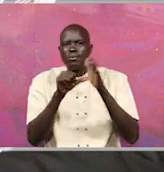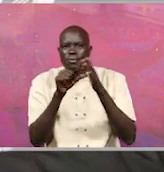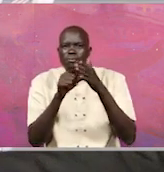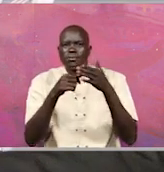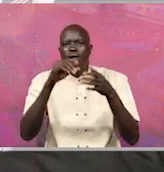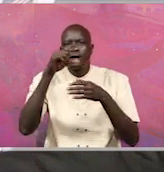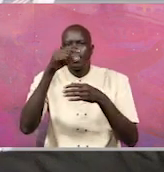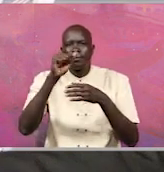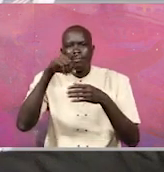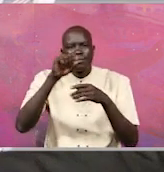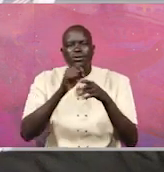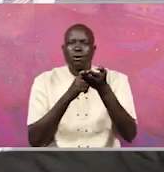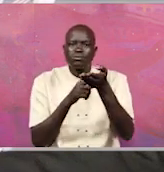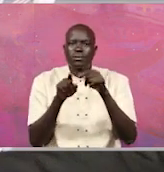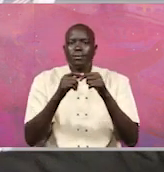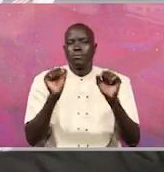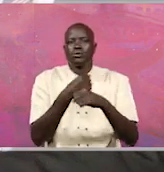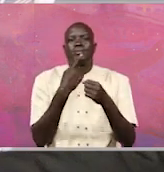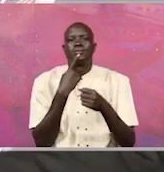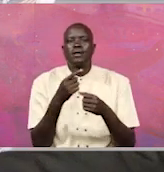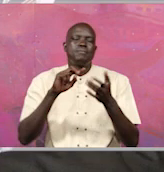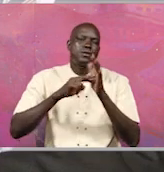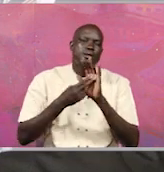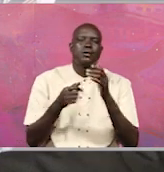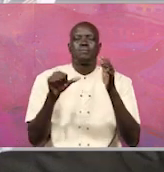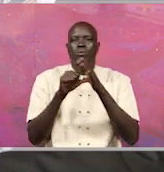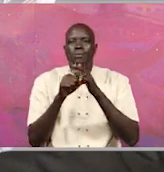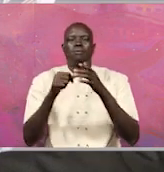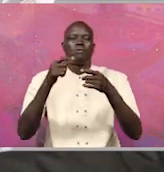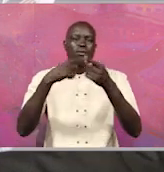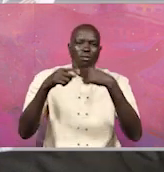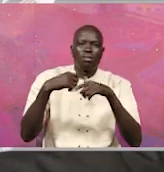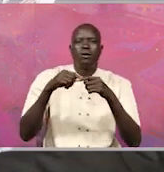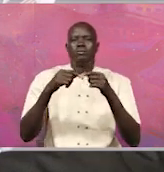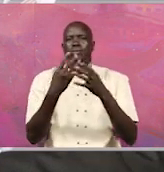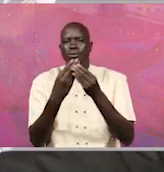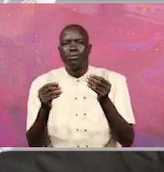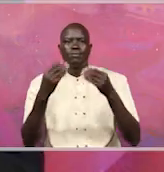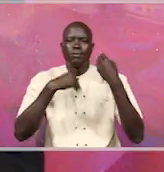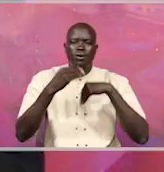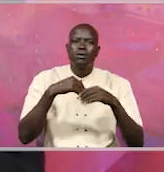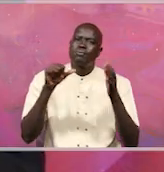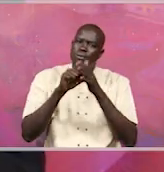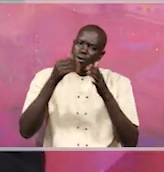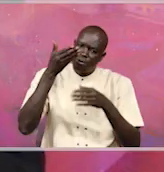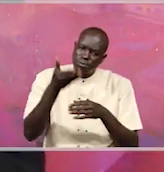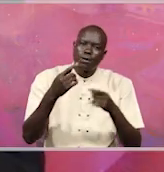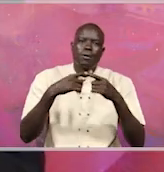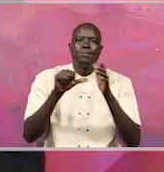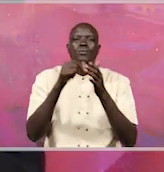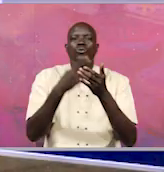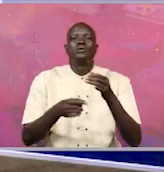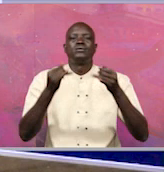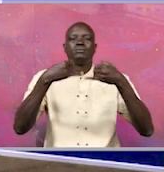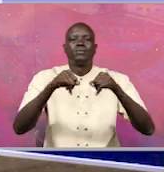those per se cannot say or cannot mean that they are drawback to the fight against corruption. The problem has always been enforcement or at times